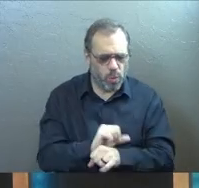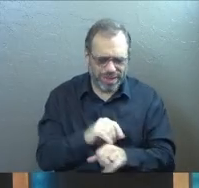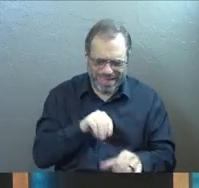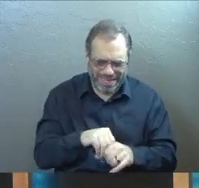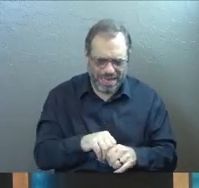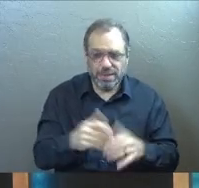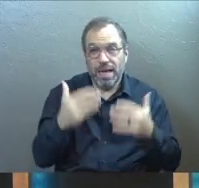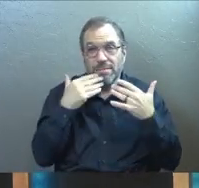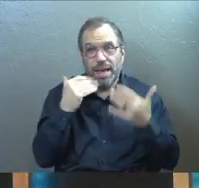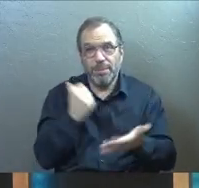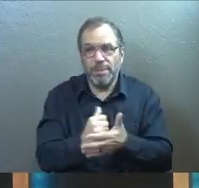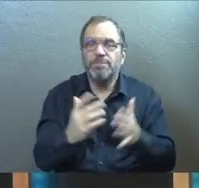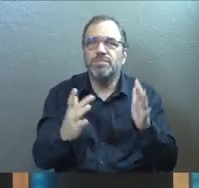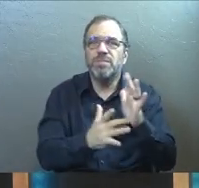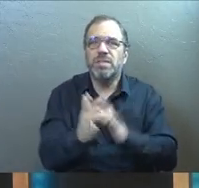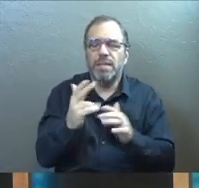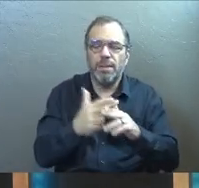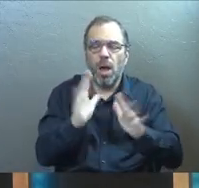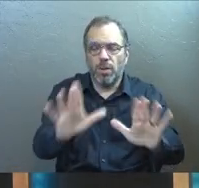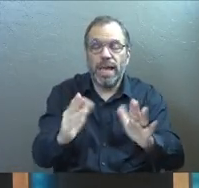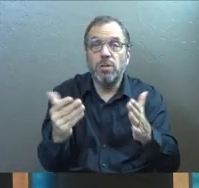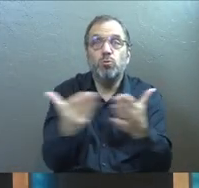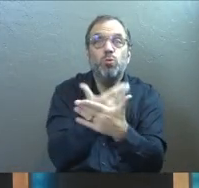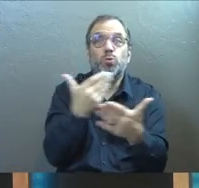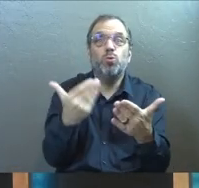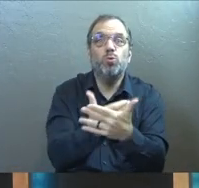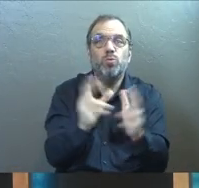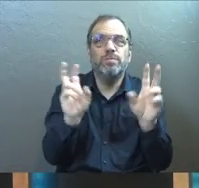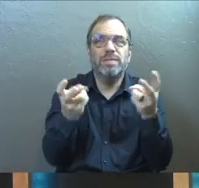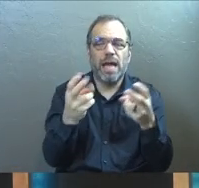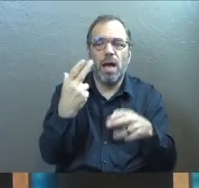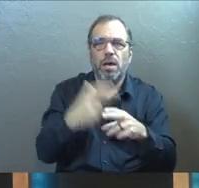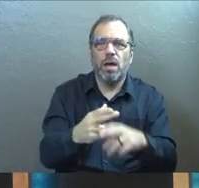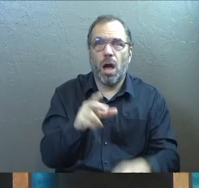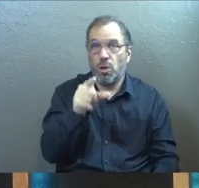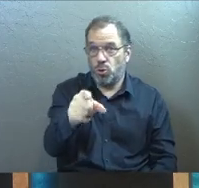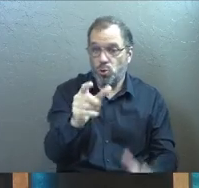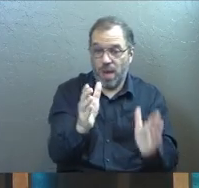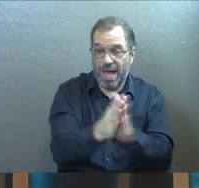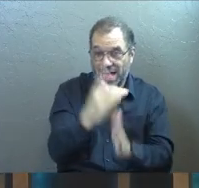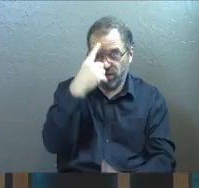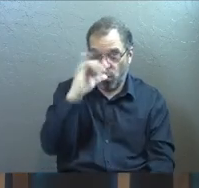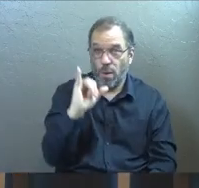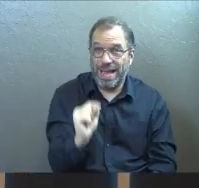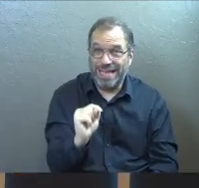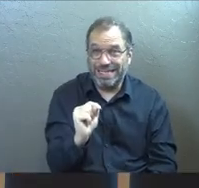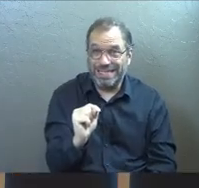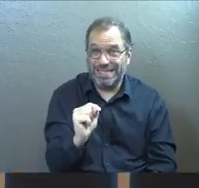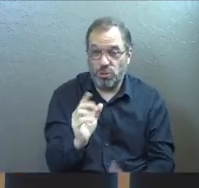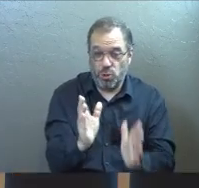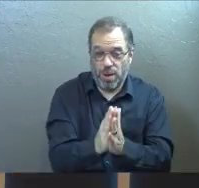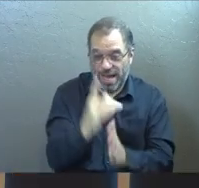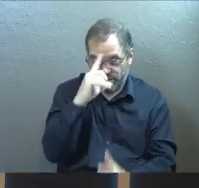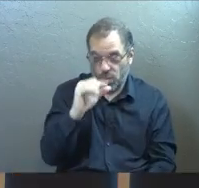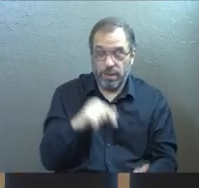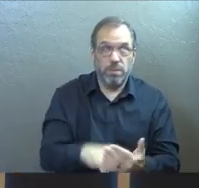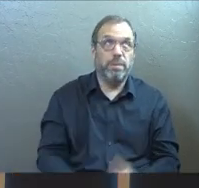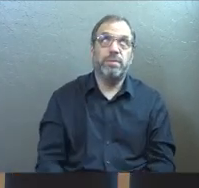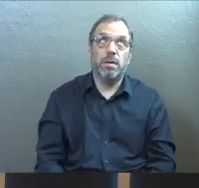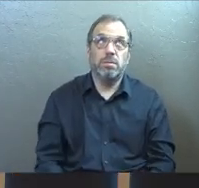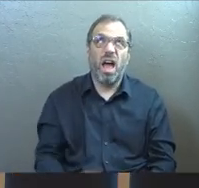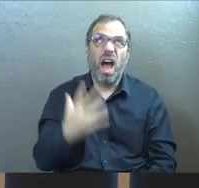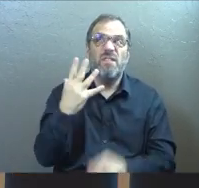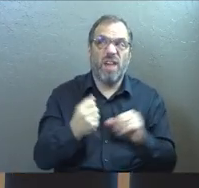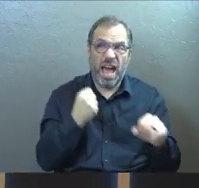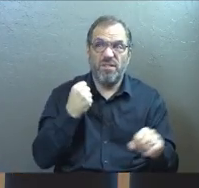Amen, amen. We are in a brand new series. It's called You Asked For It, and we've done this at least